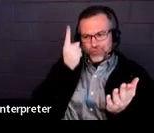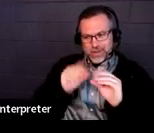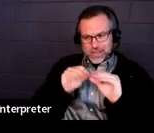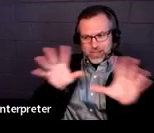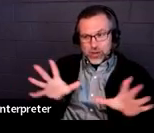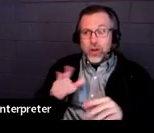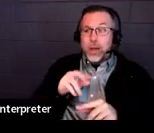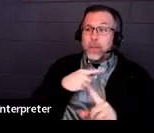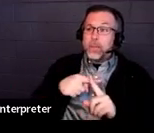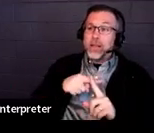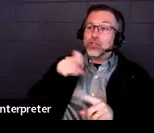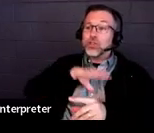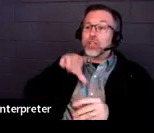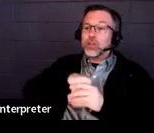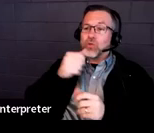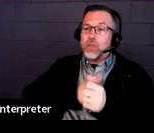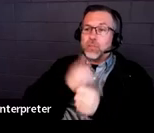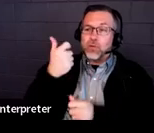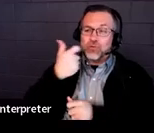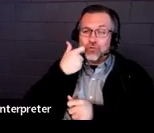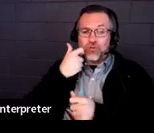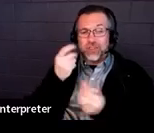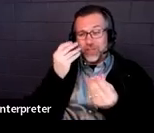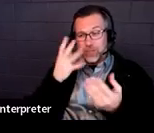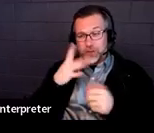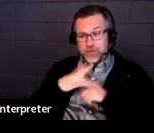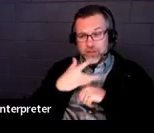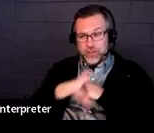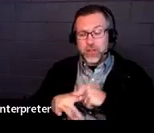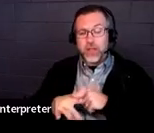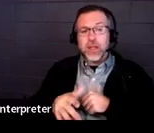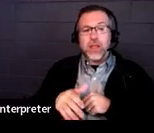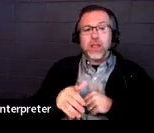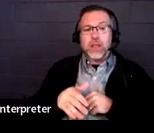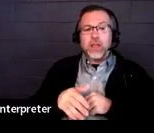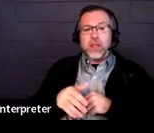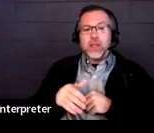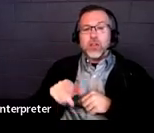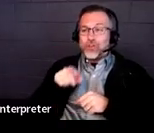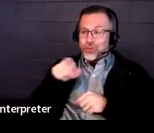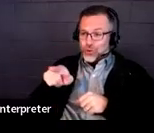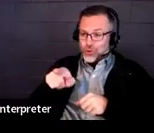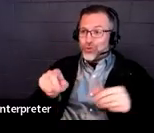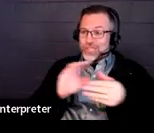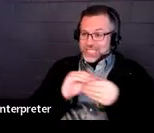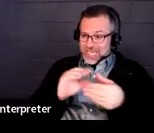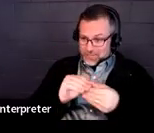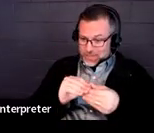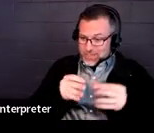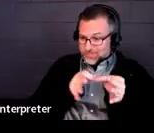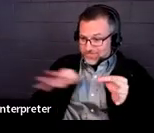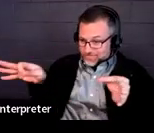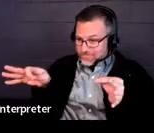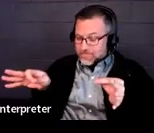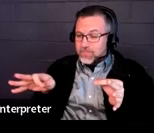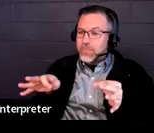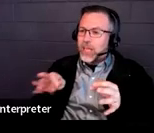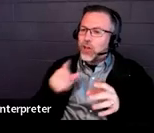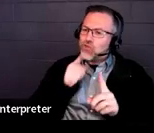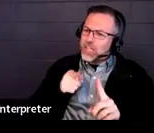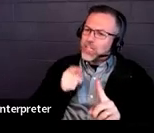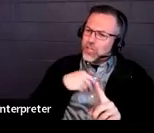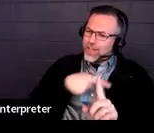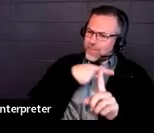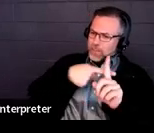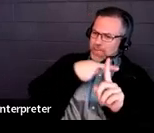information available and use statements that are positive and supportive of the child's post-secondary